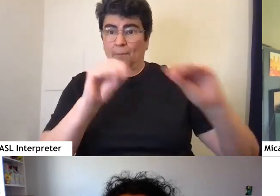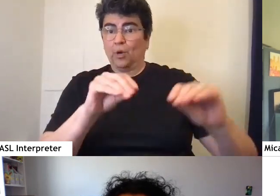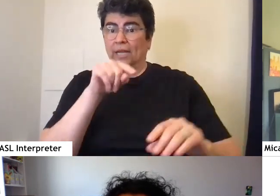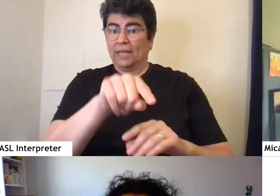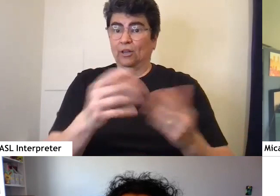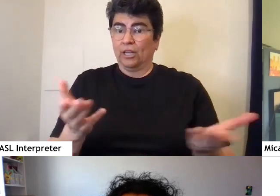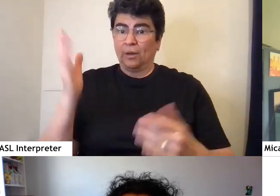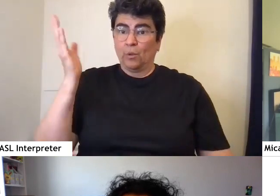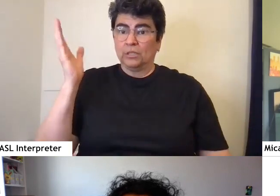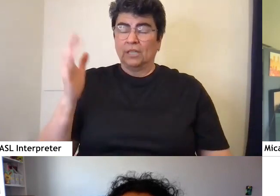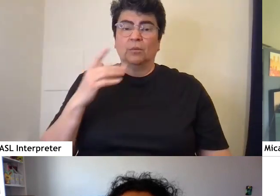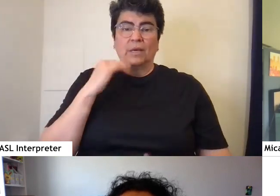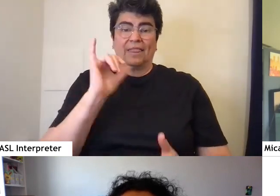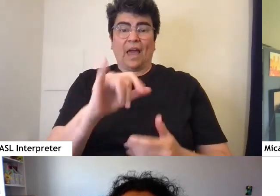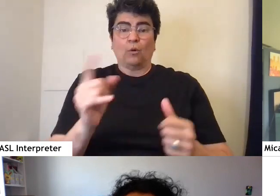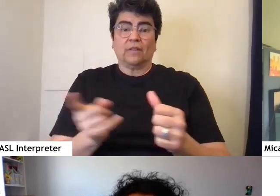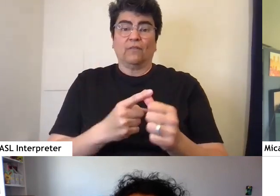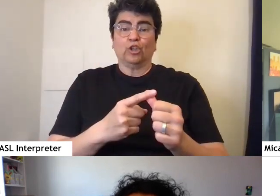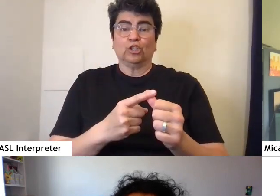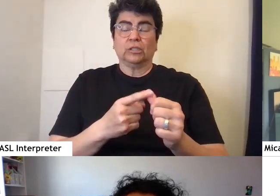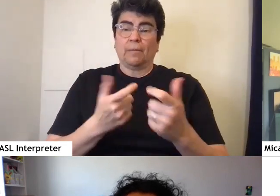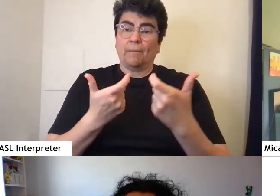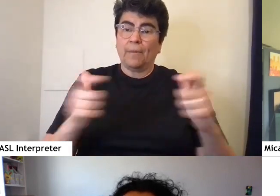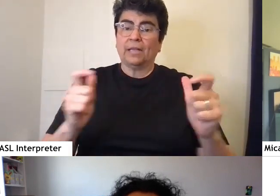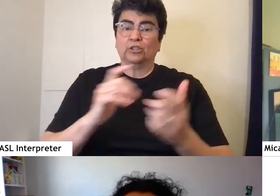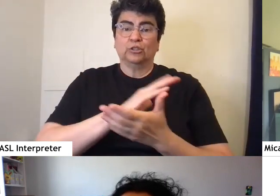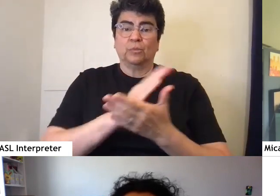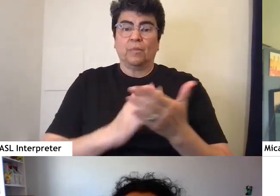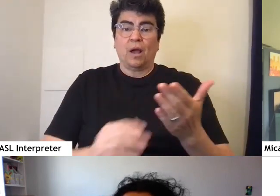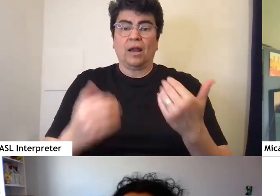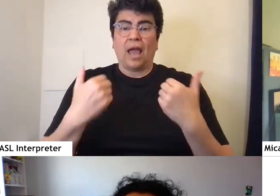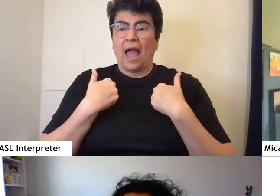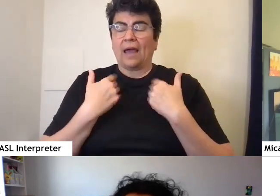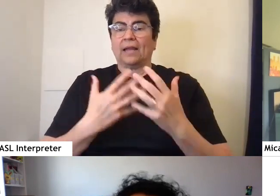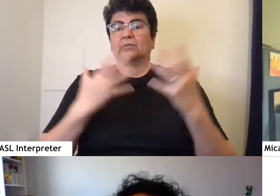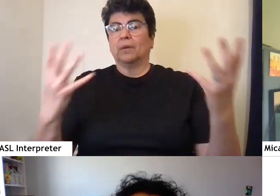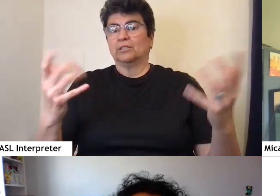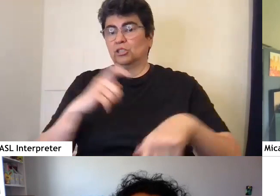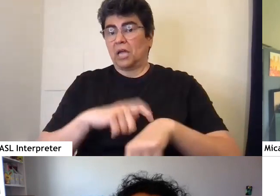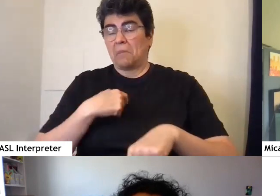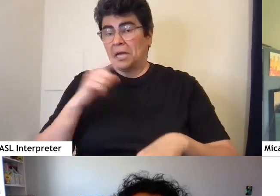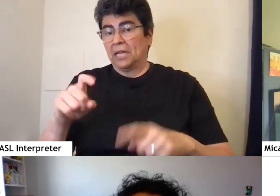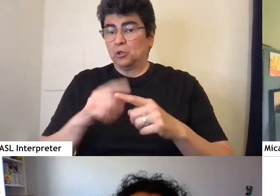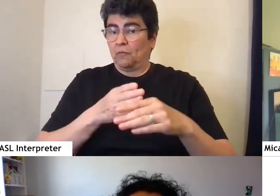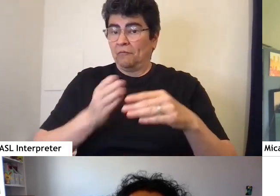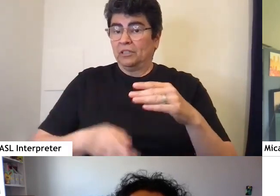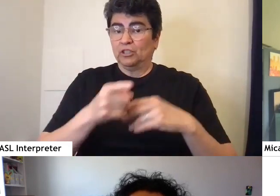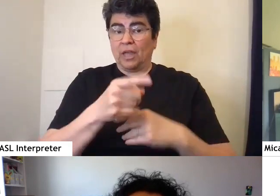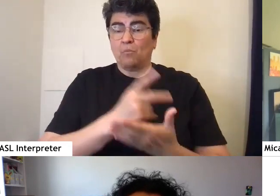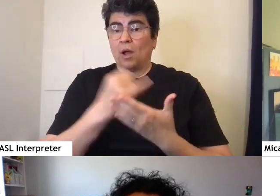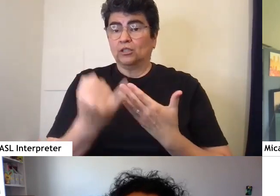was that this was the first major piece where I had kind of as much time as I needed to complete the project.